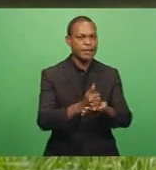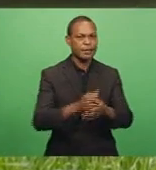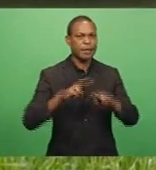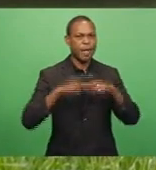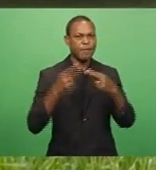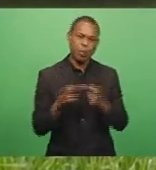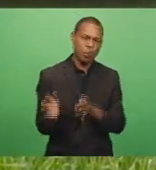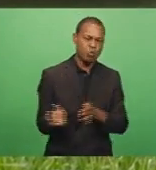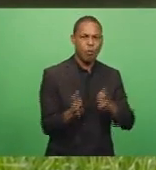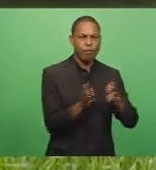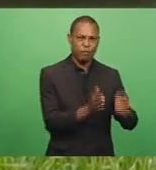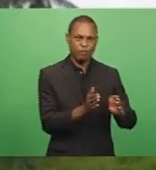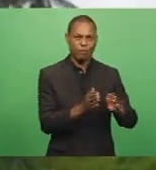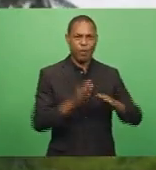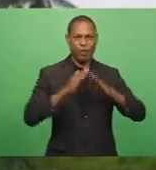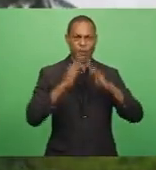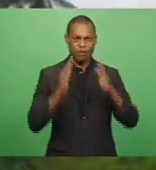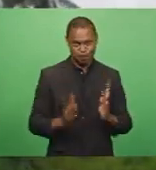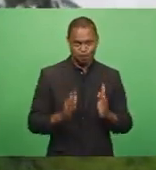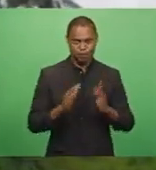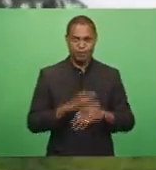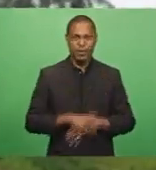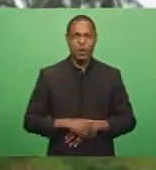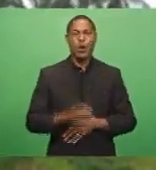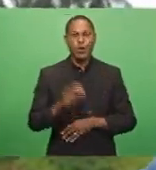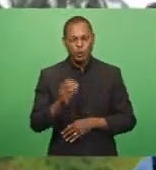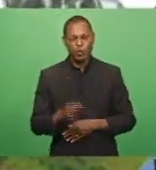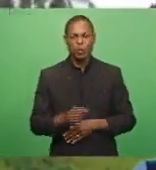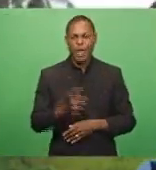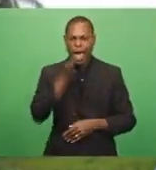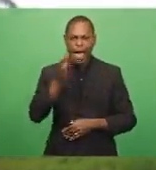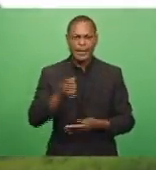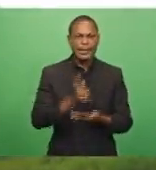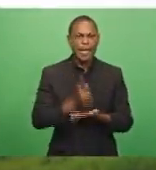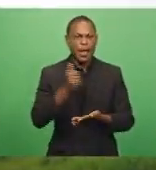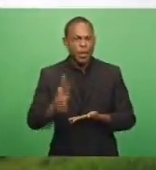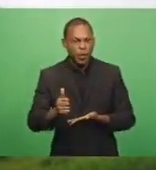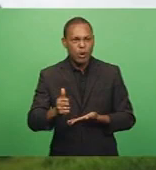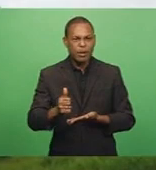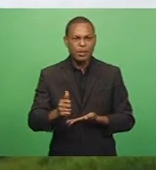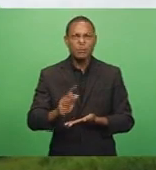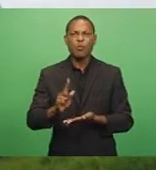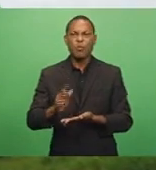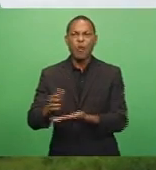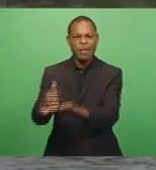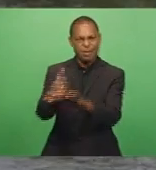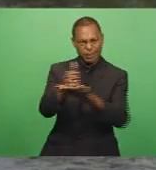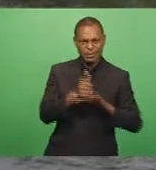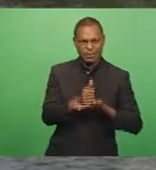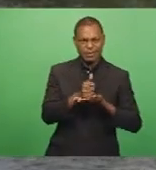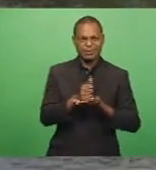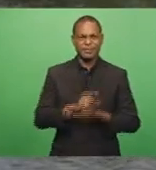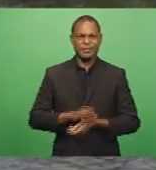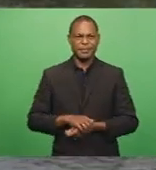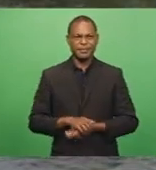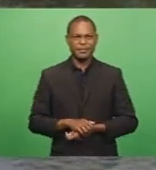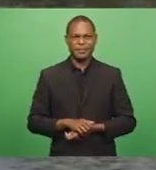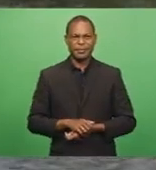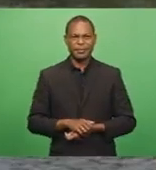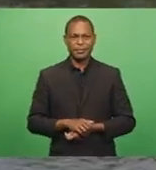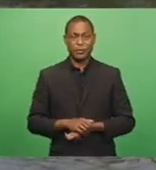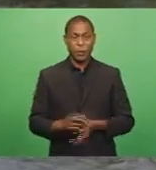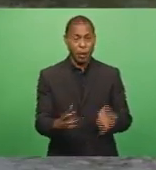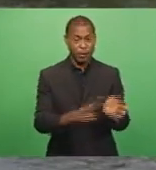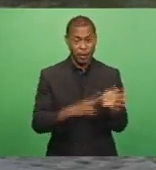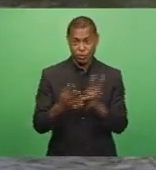and repair homes. We have also been in touch with authorities and are still waiting any assistance they can provide. These villages have come